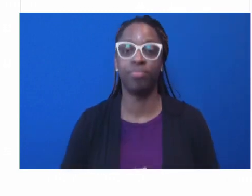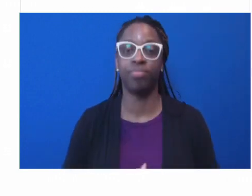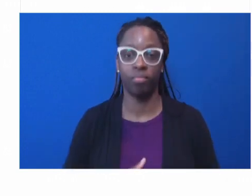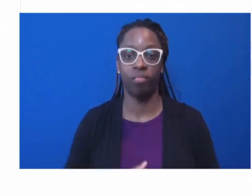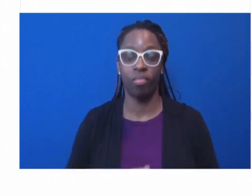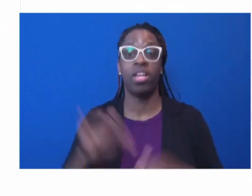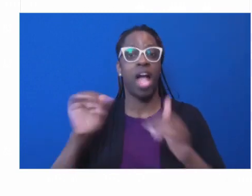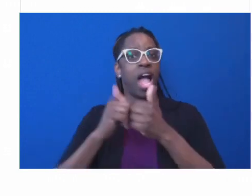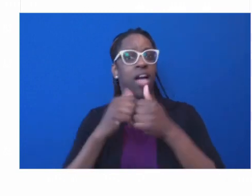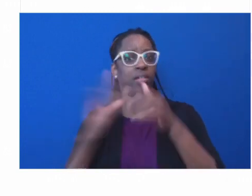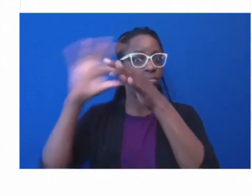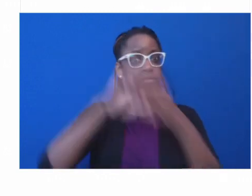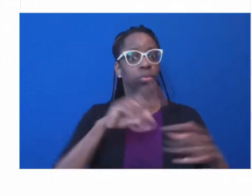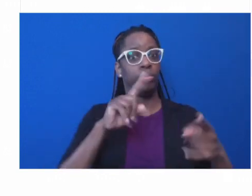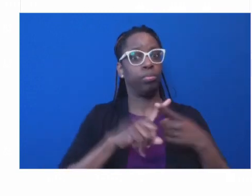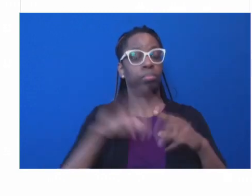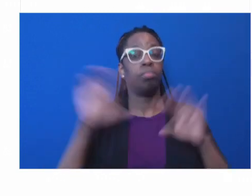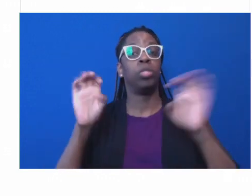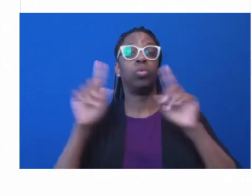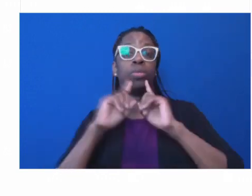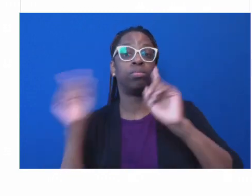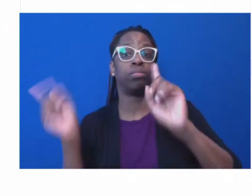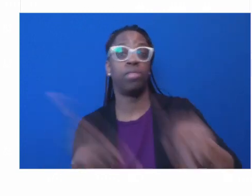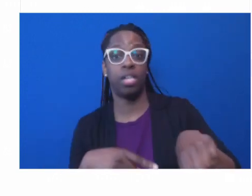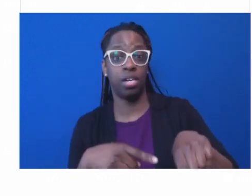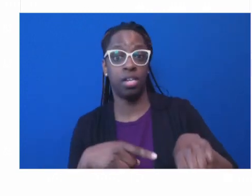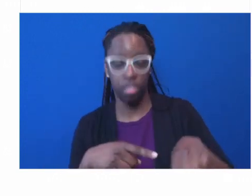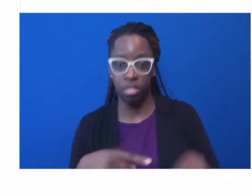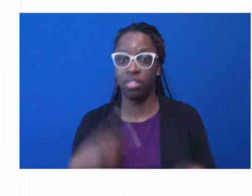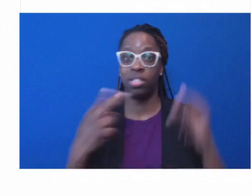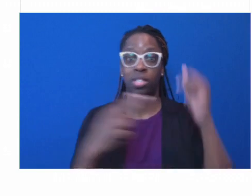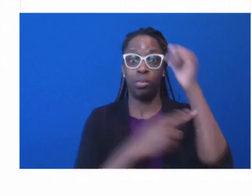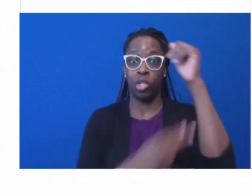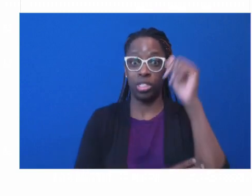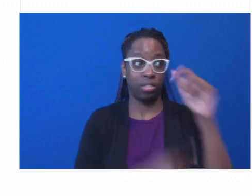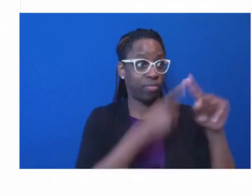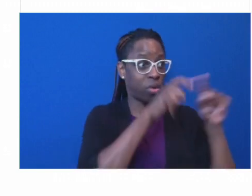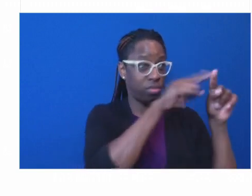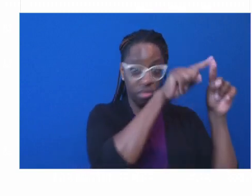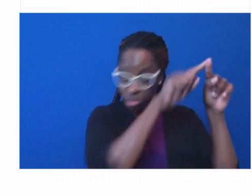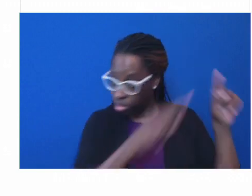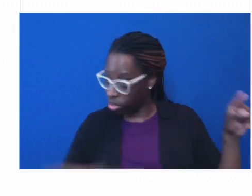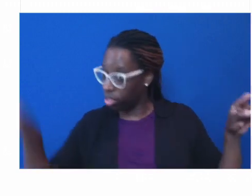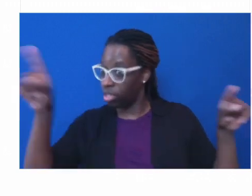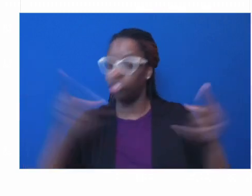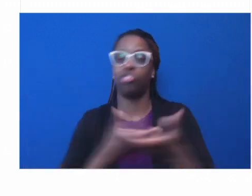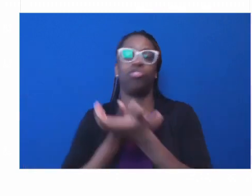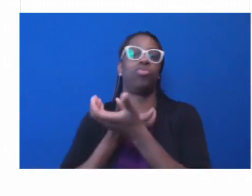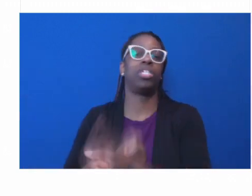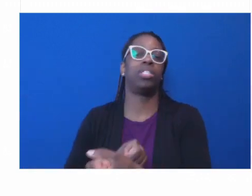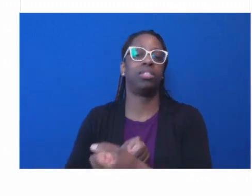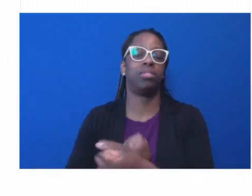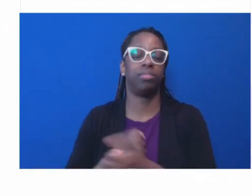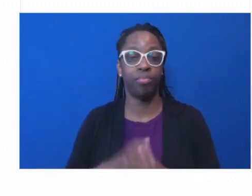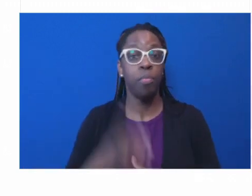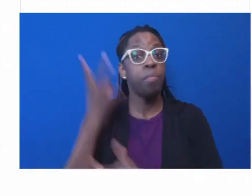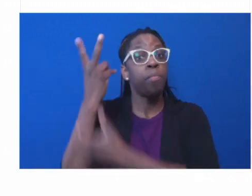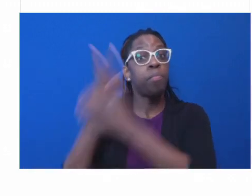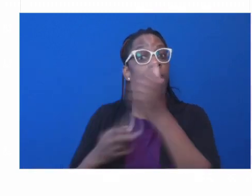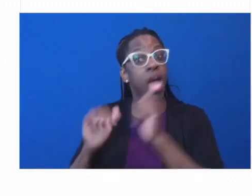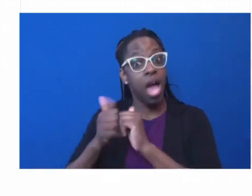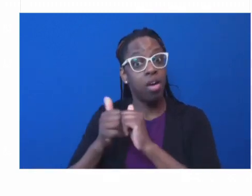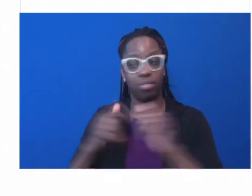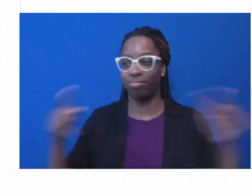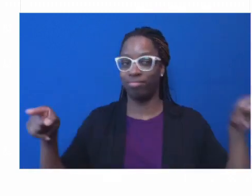and they both result from human creativity, intention, planning, hard work,